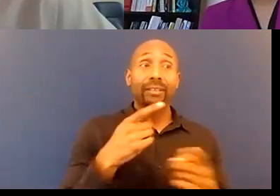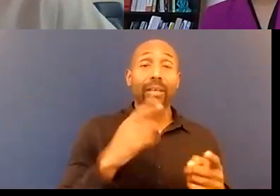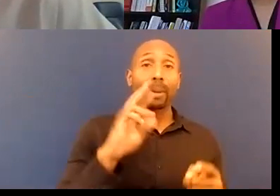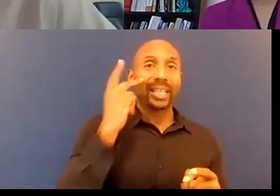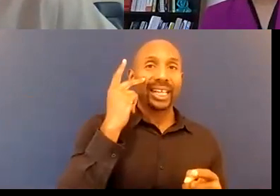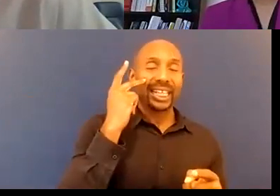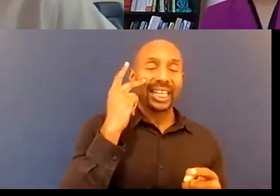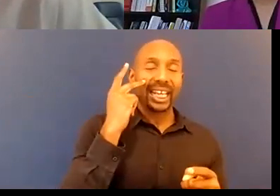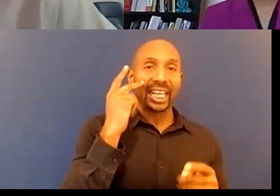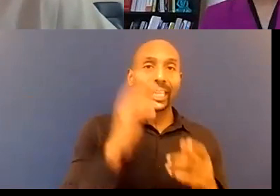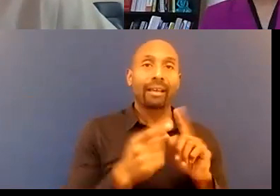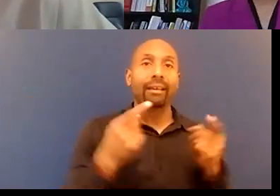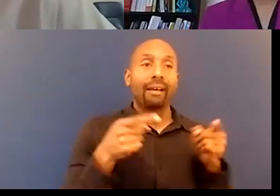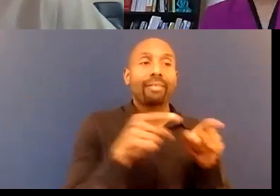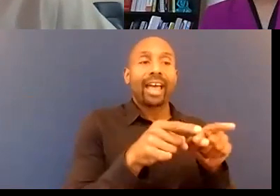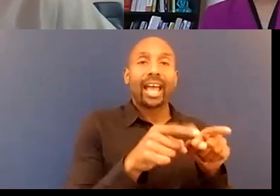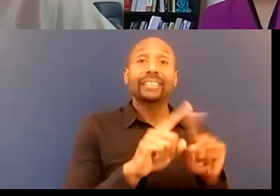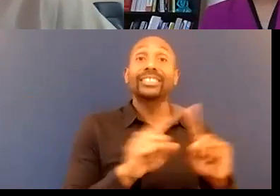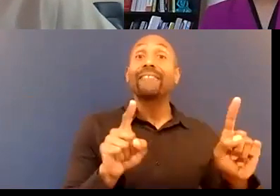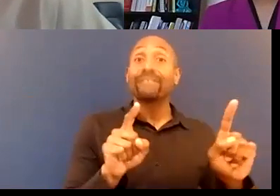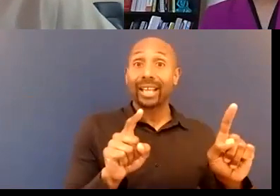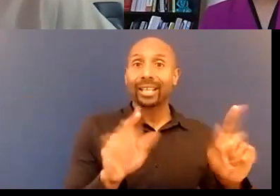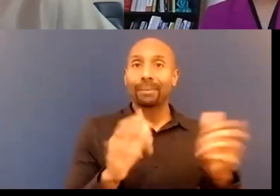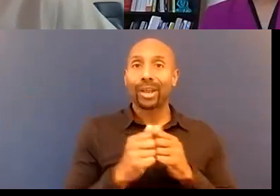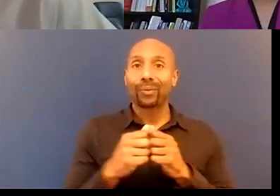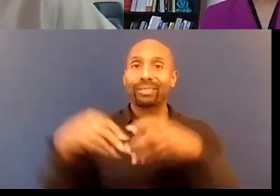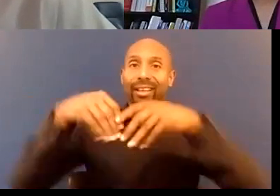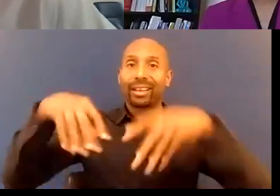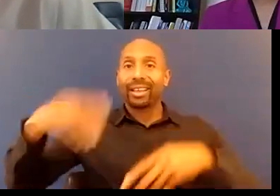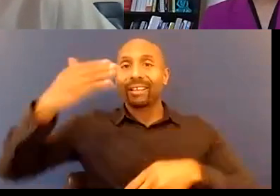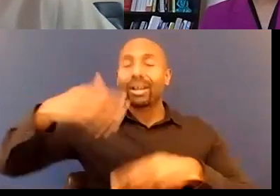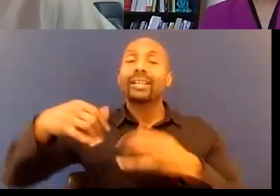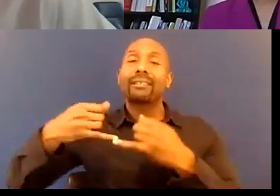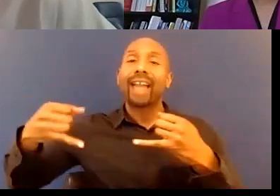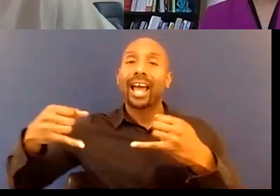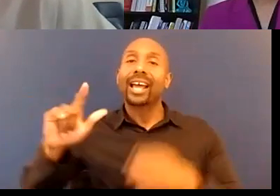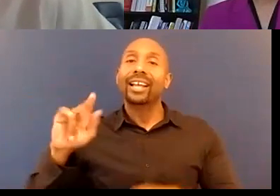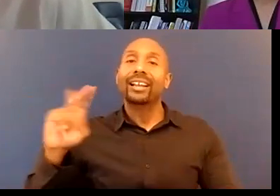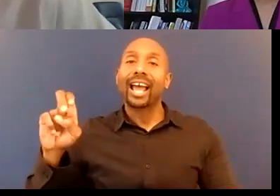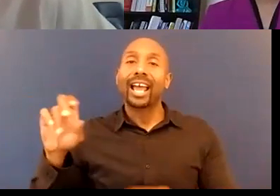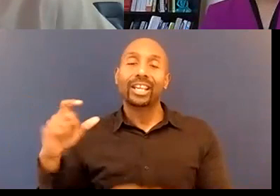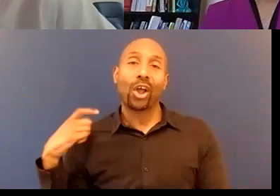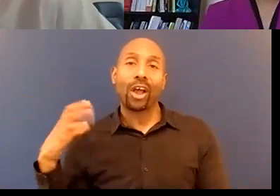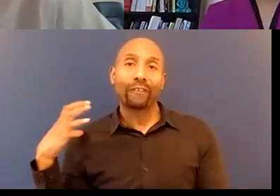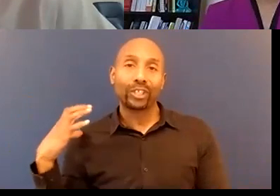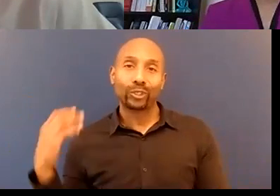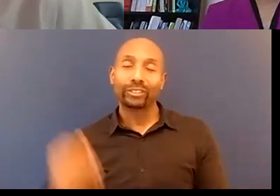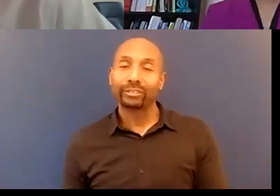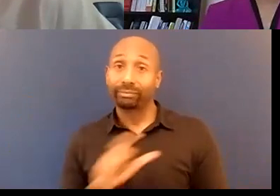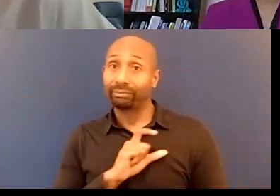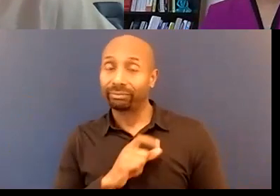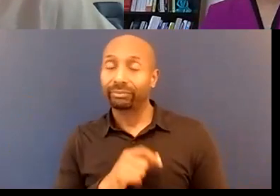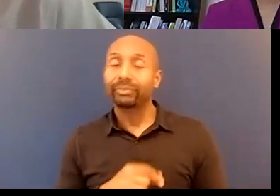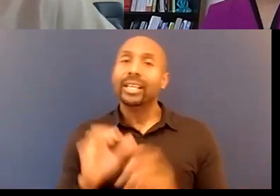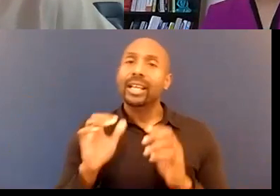right so what do you think how do how would you suggest getting this training to the not only to the line